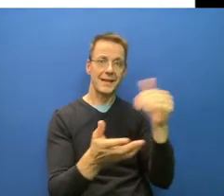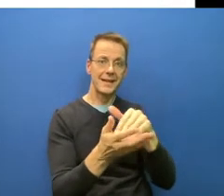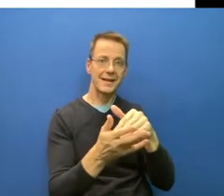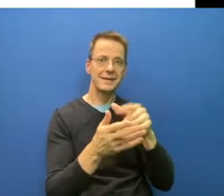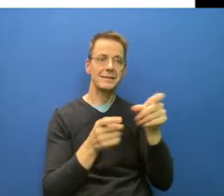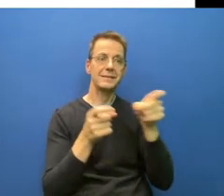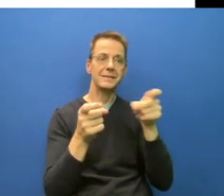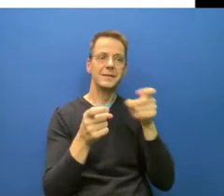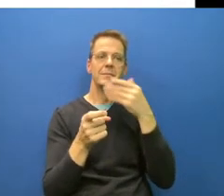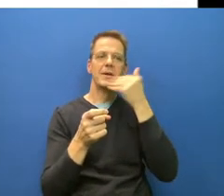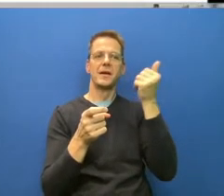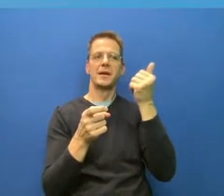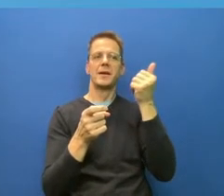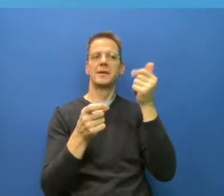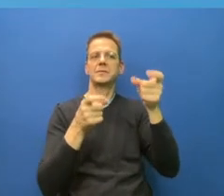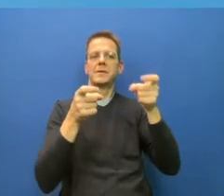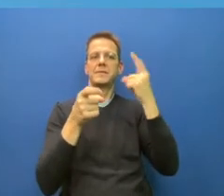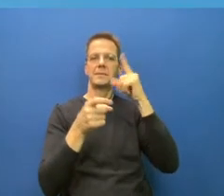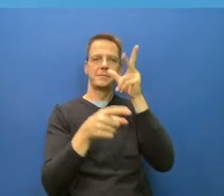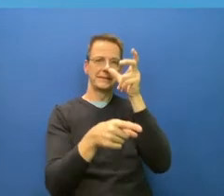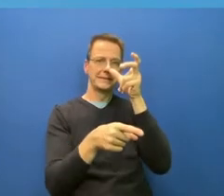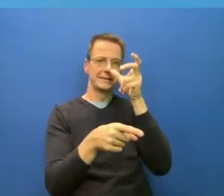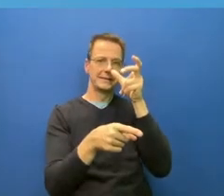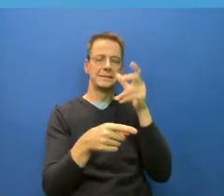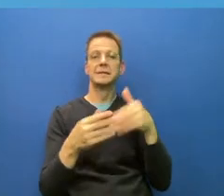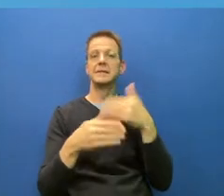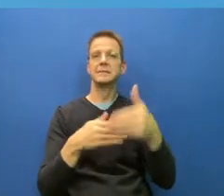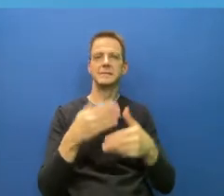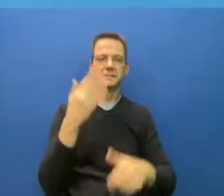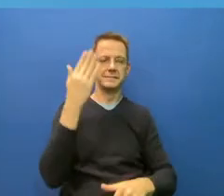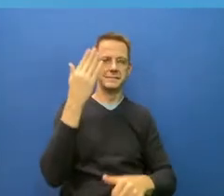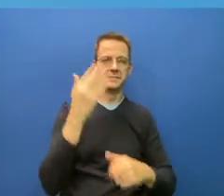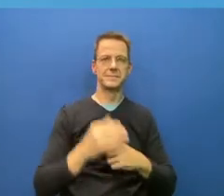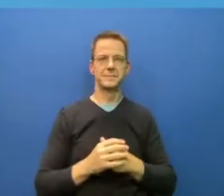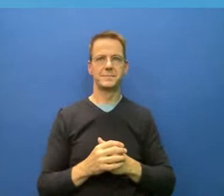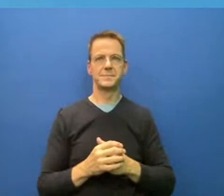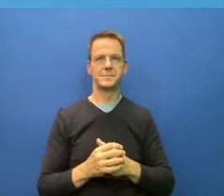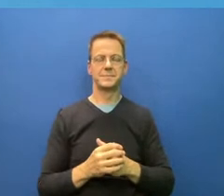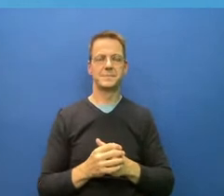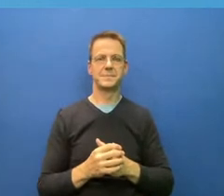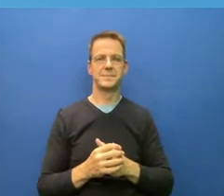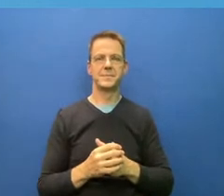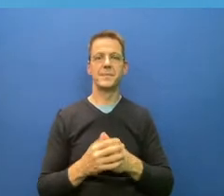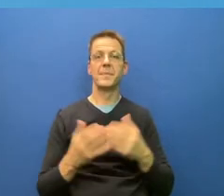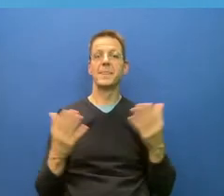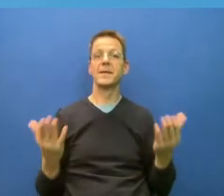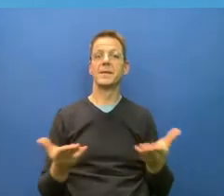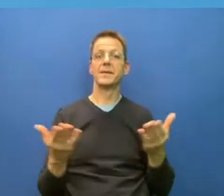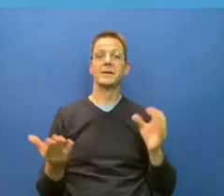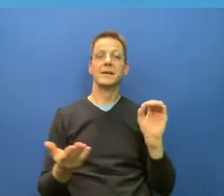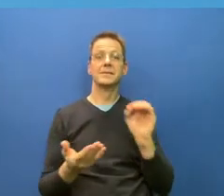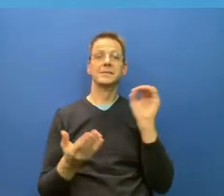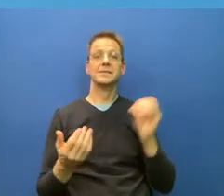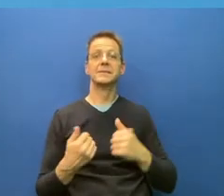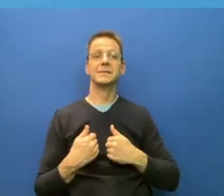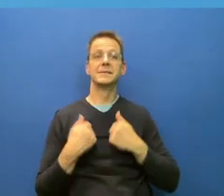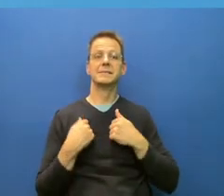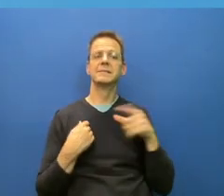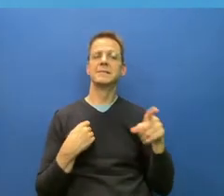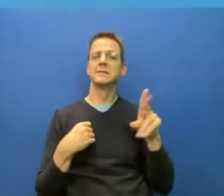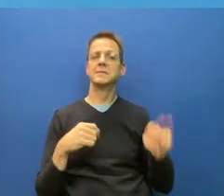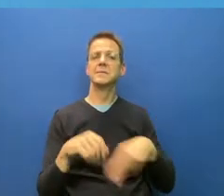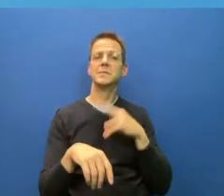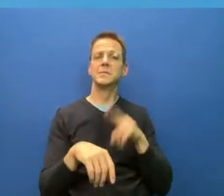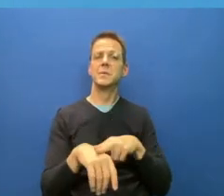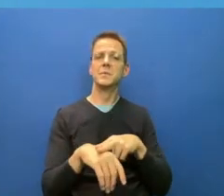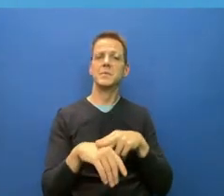And, you know, like, life is pretty normal here in Ontario. Like, the 401 is as jammed as ever. Malls are full and people are living, you know, their best